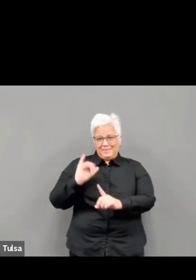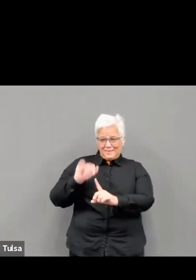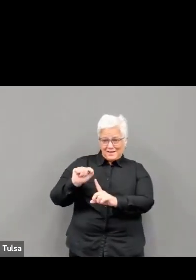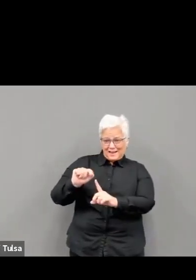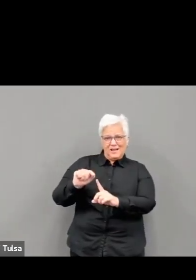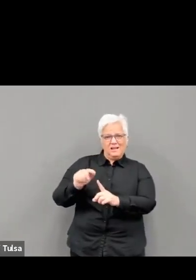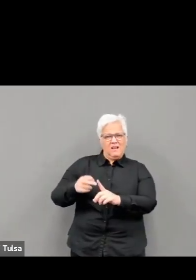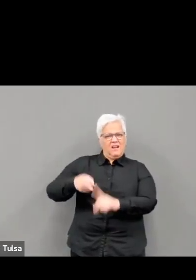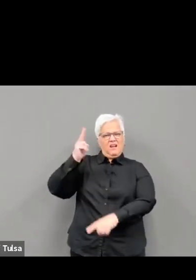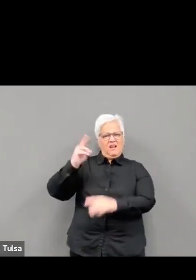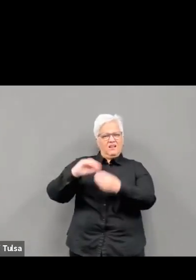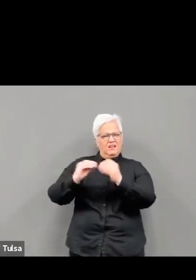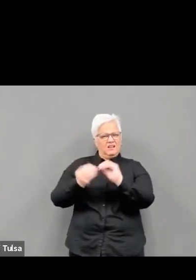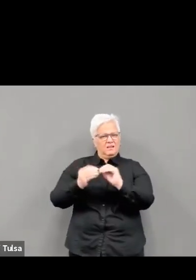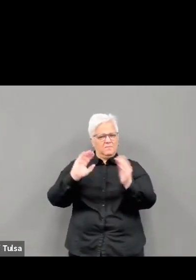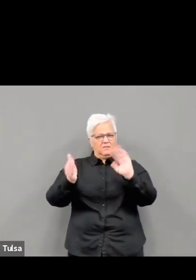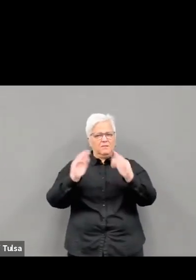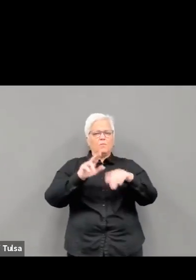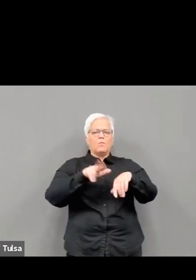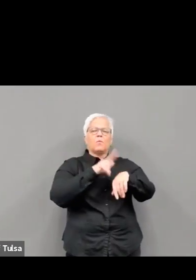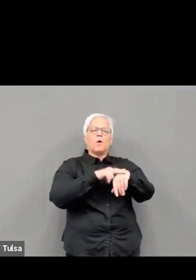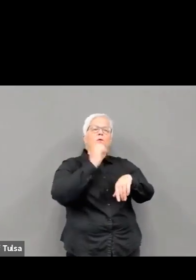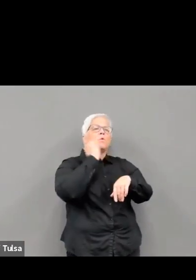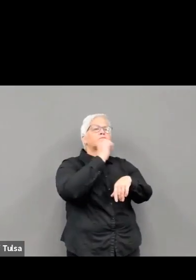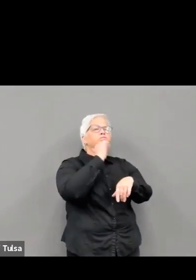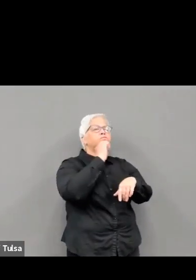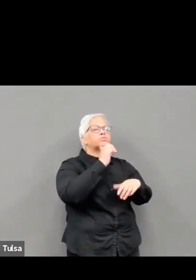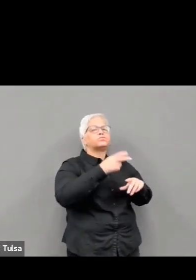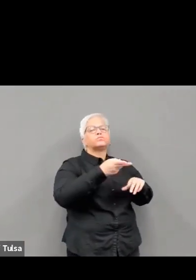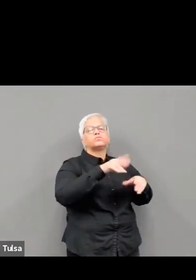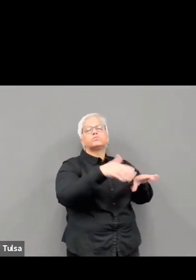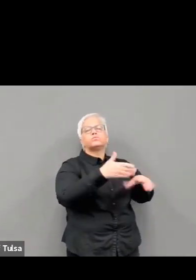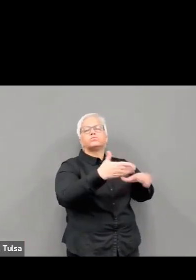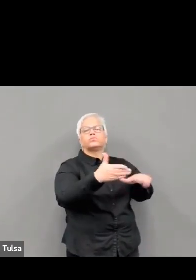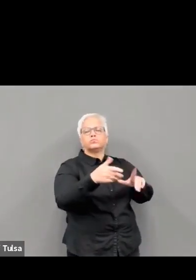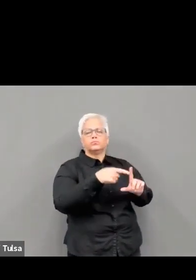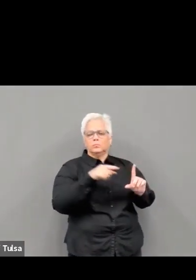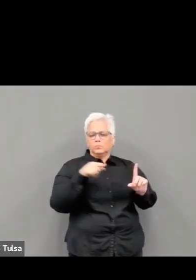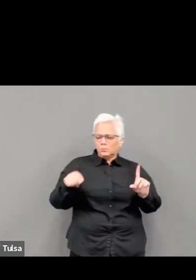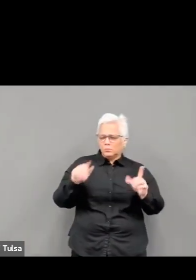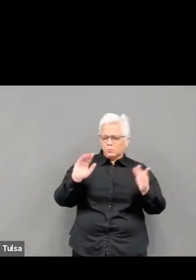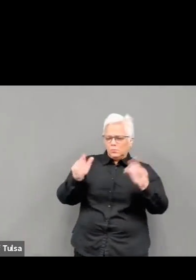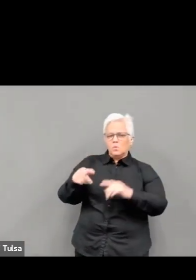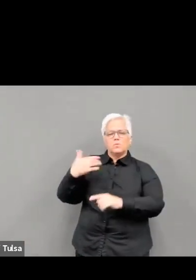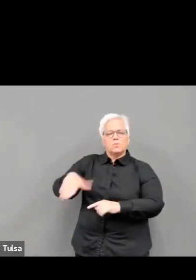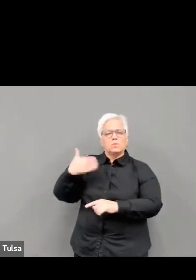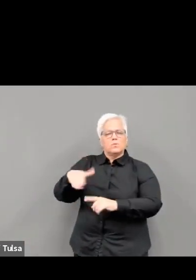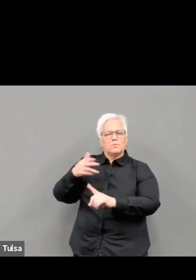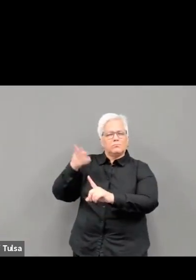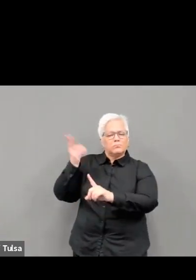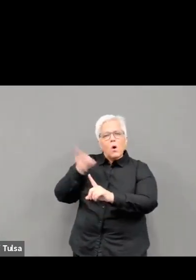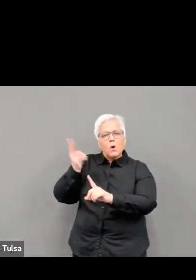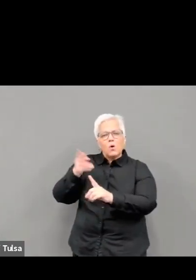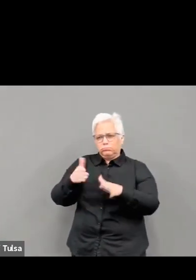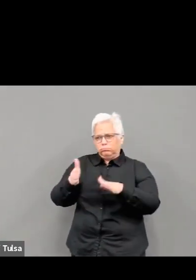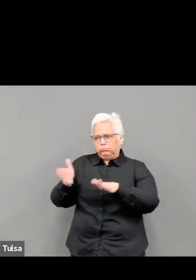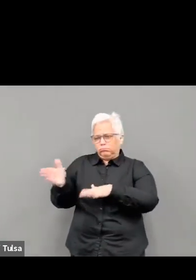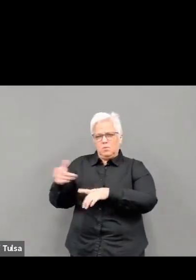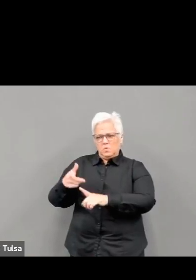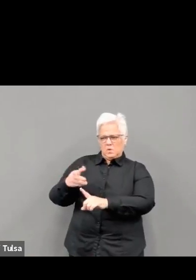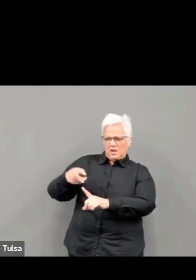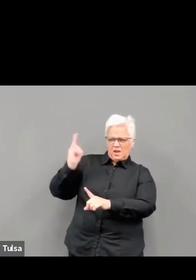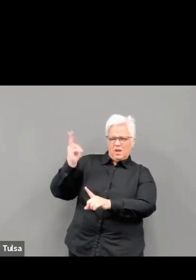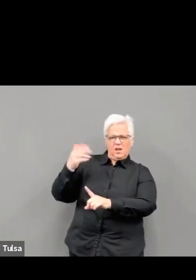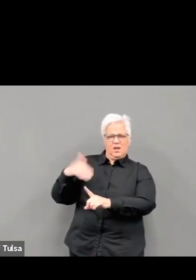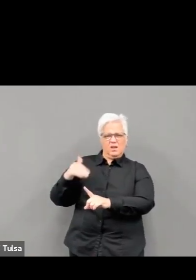,050. I can't overstate how significant that number is for people. Though new cases and hospitalizations are